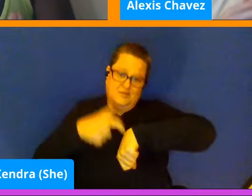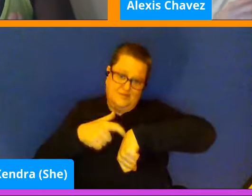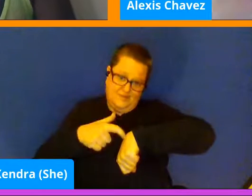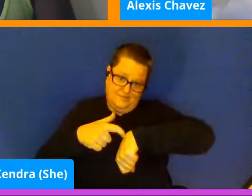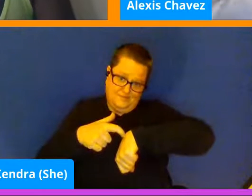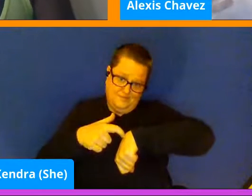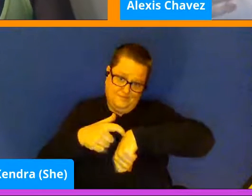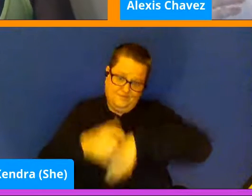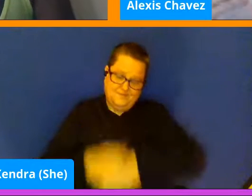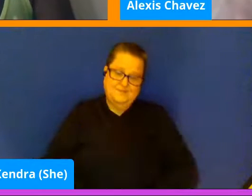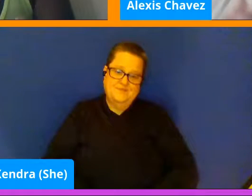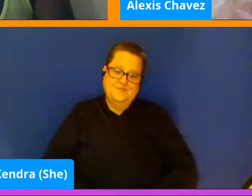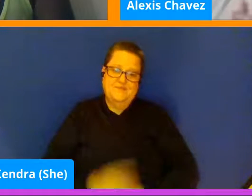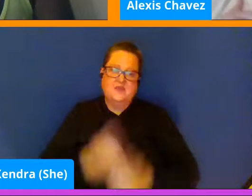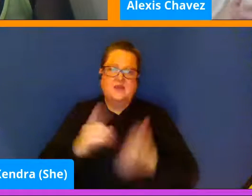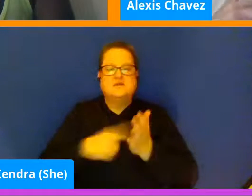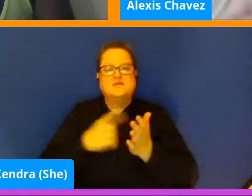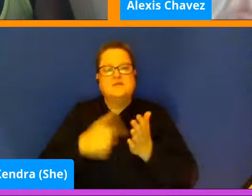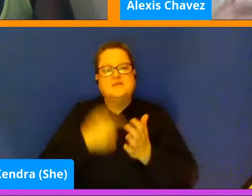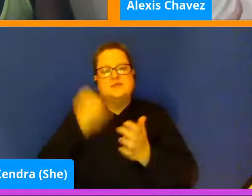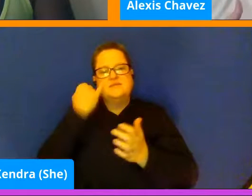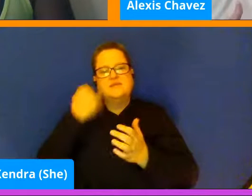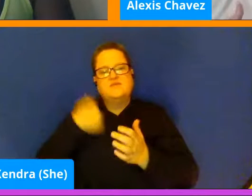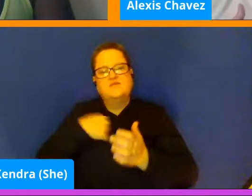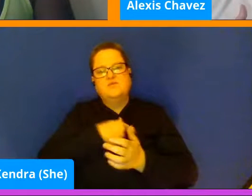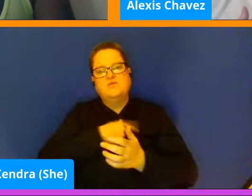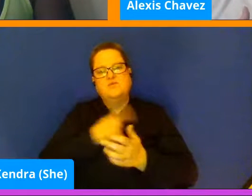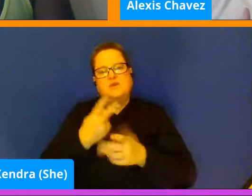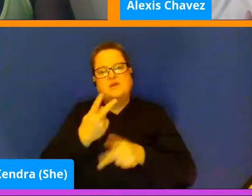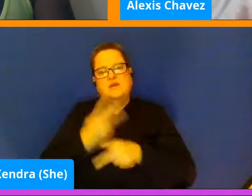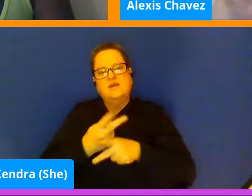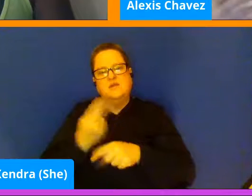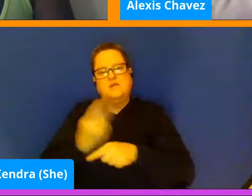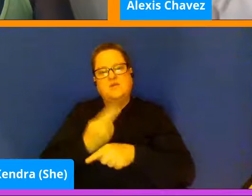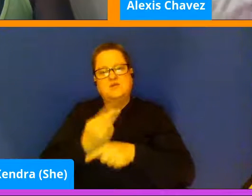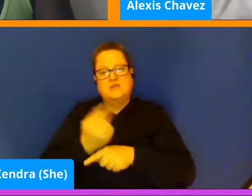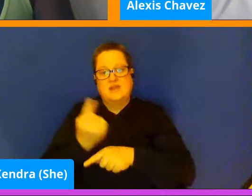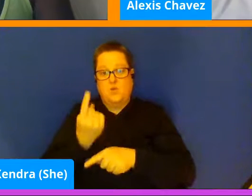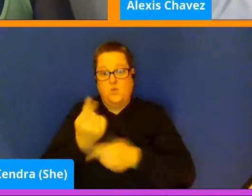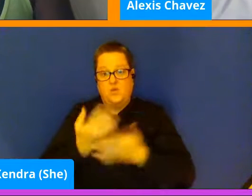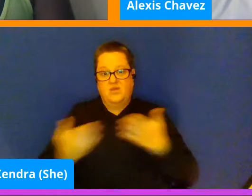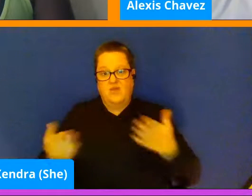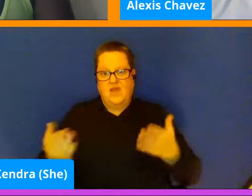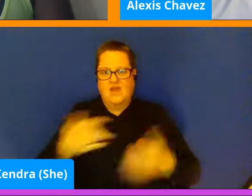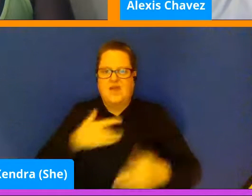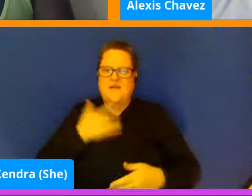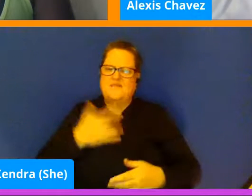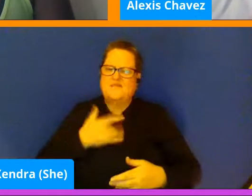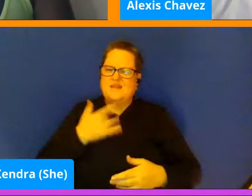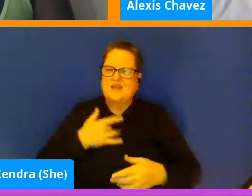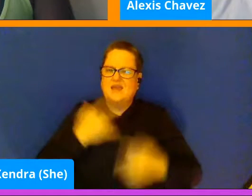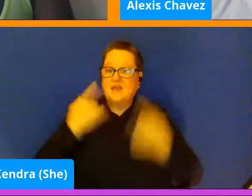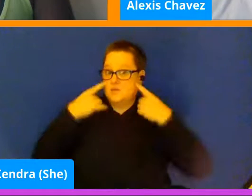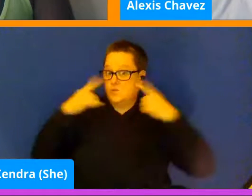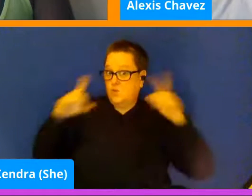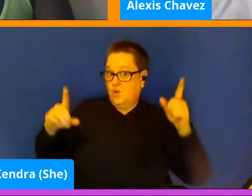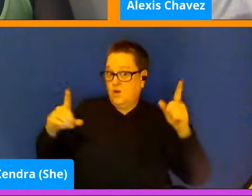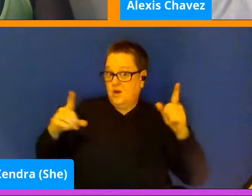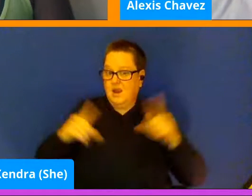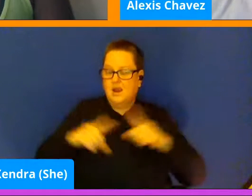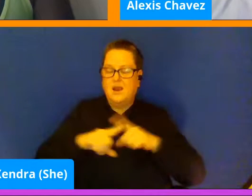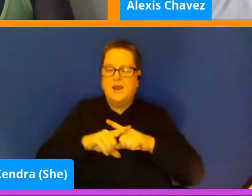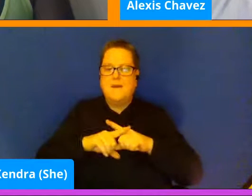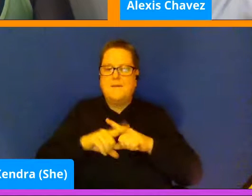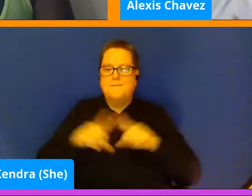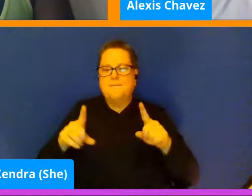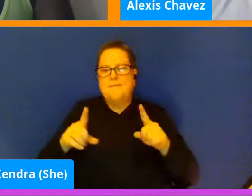And sometimes if we keep using that one thing, it might feel like it's working. But maybe a